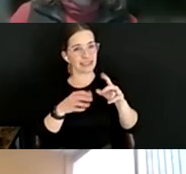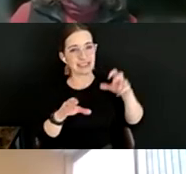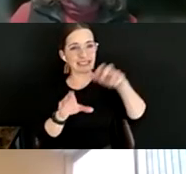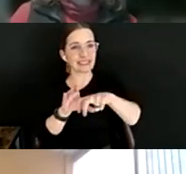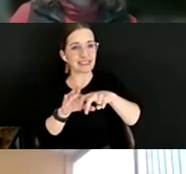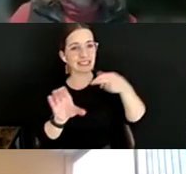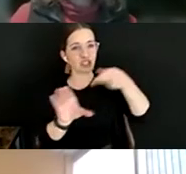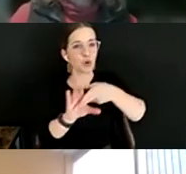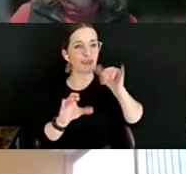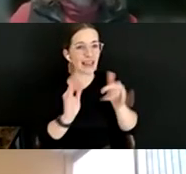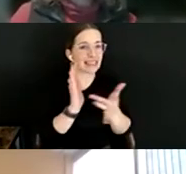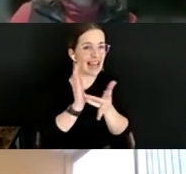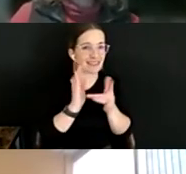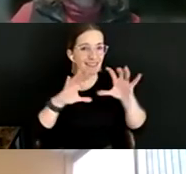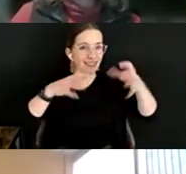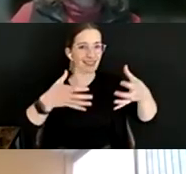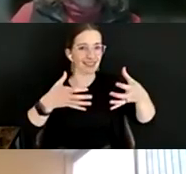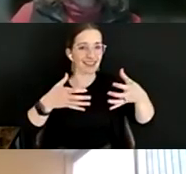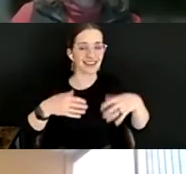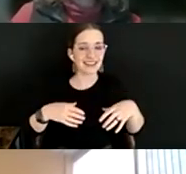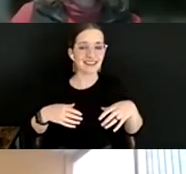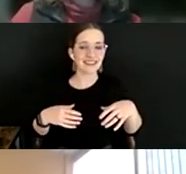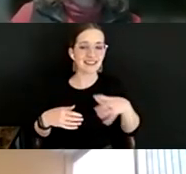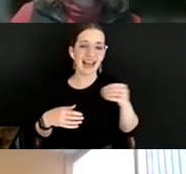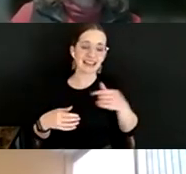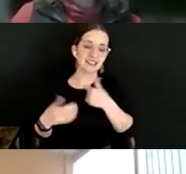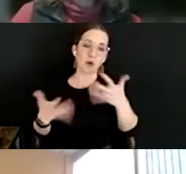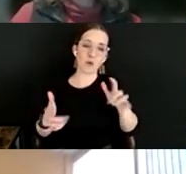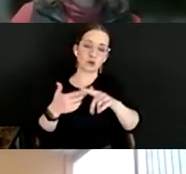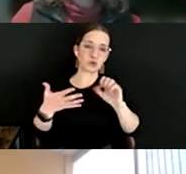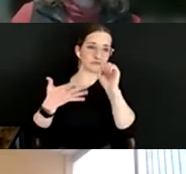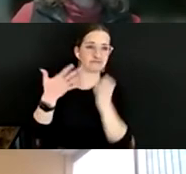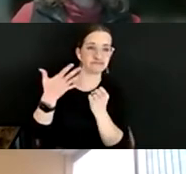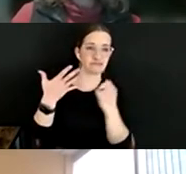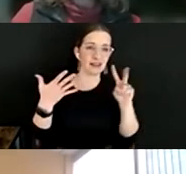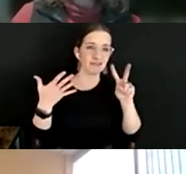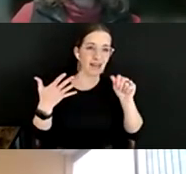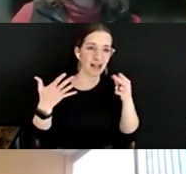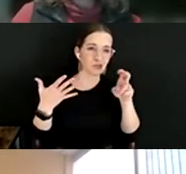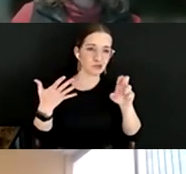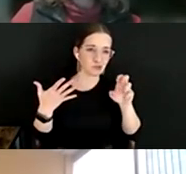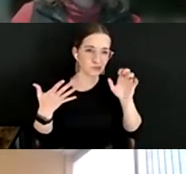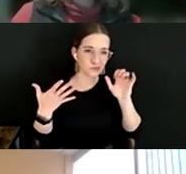diminish, and being devalued by the curriculum that's offered through institutions of education.